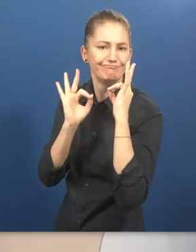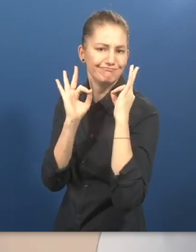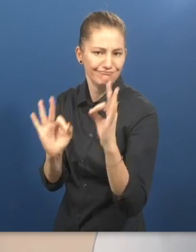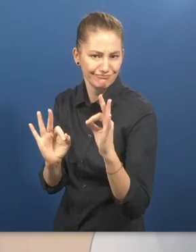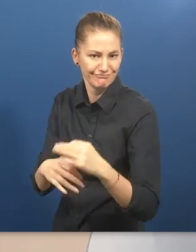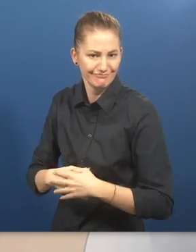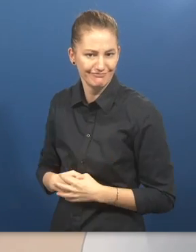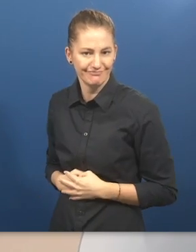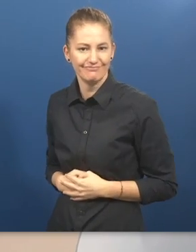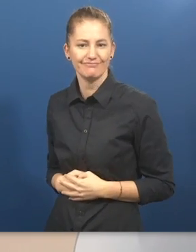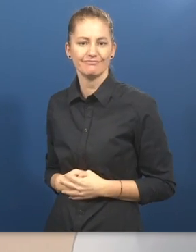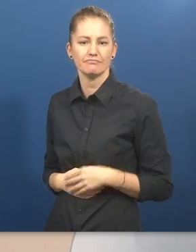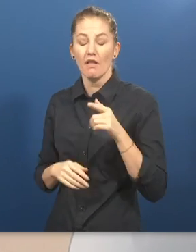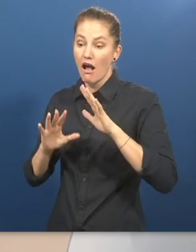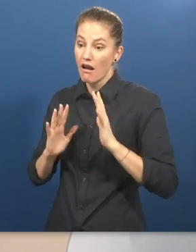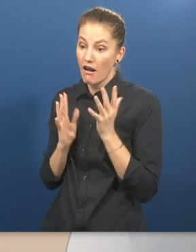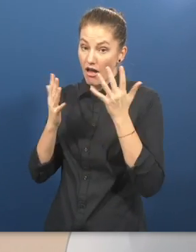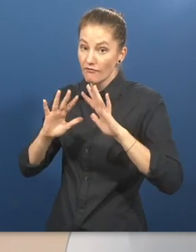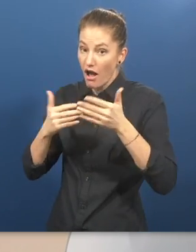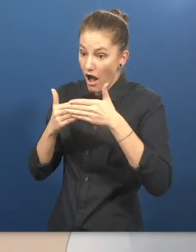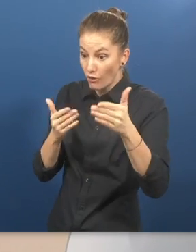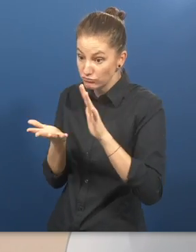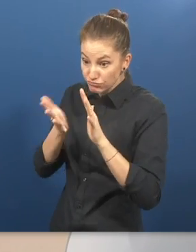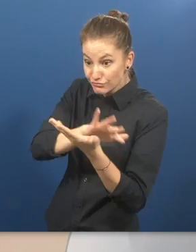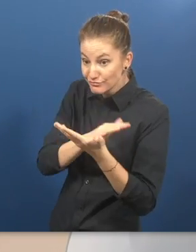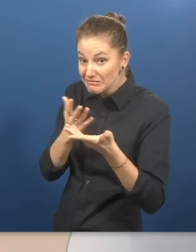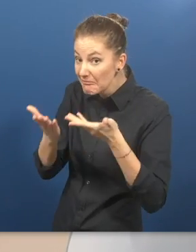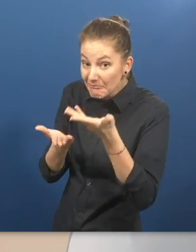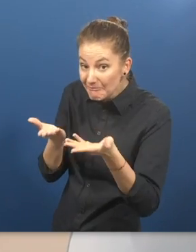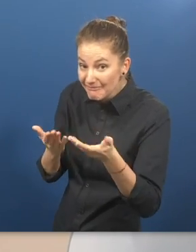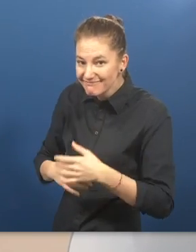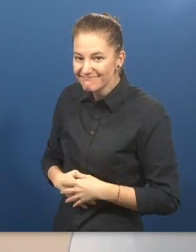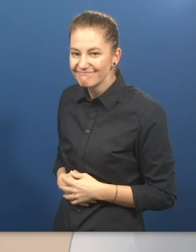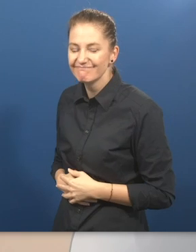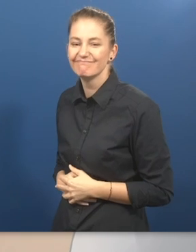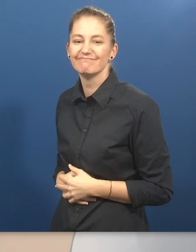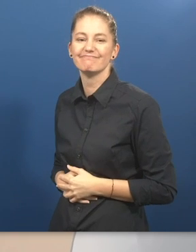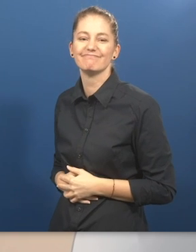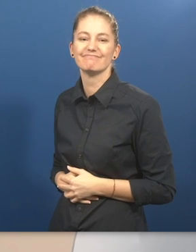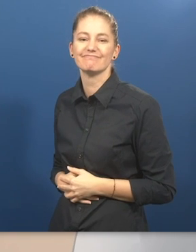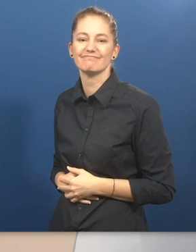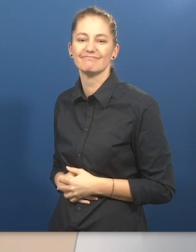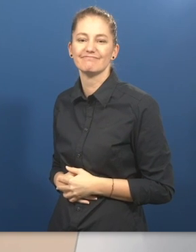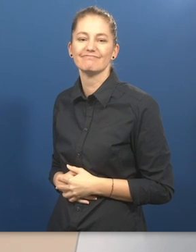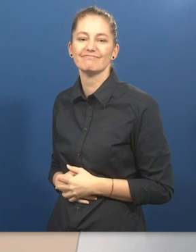How did this solution change your life? Timothy Fanfon, Physiotherapist.